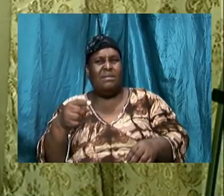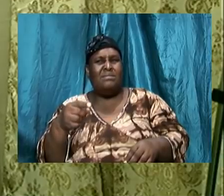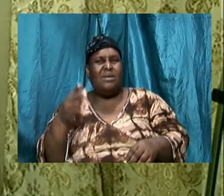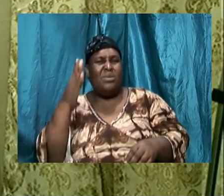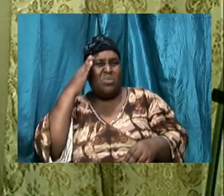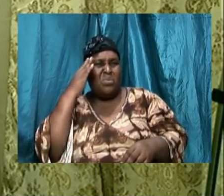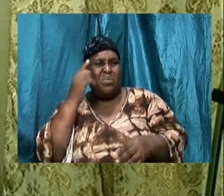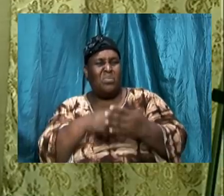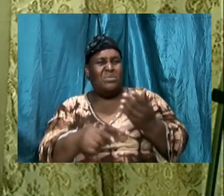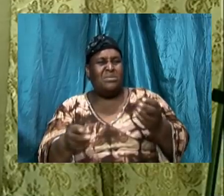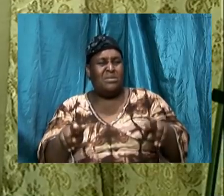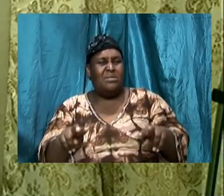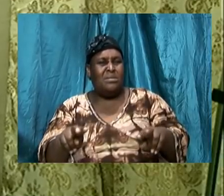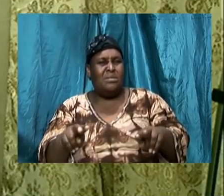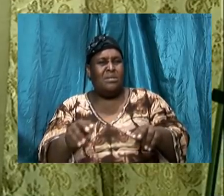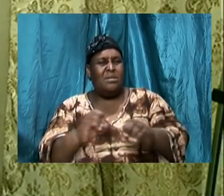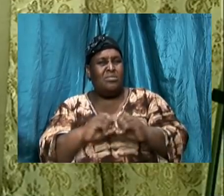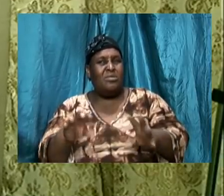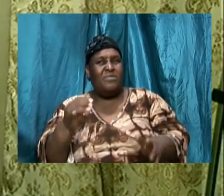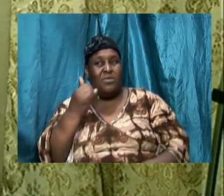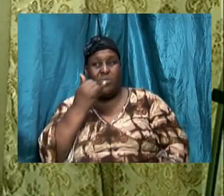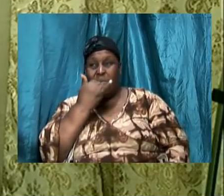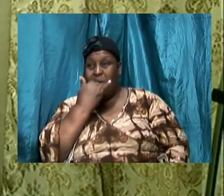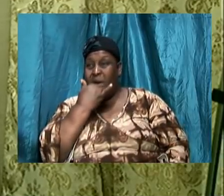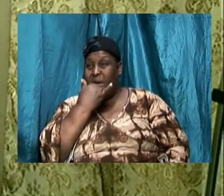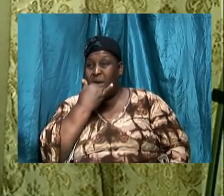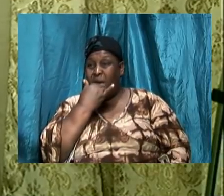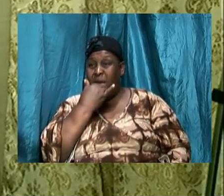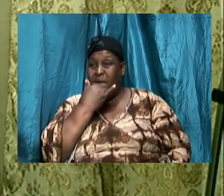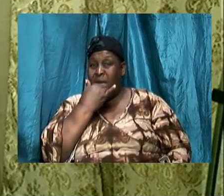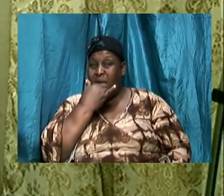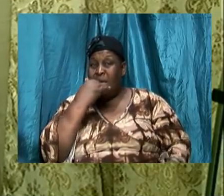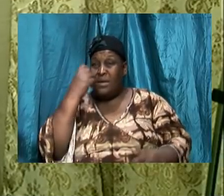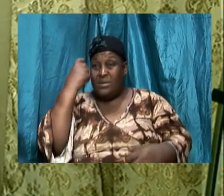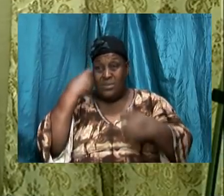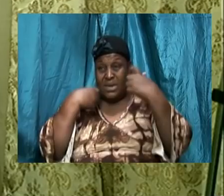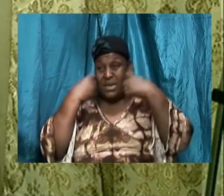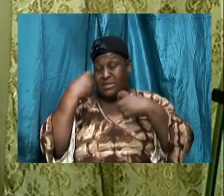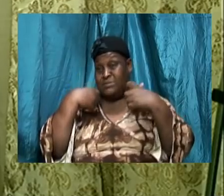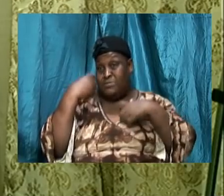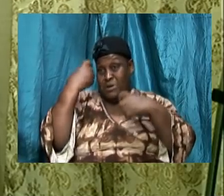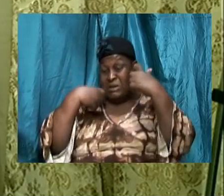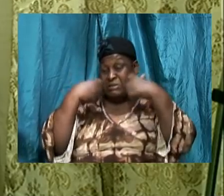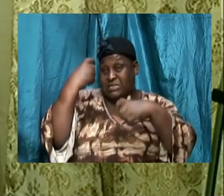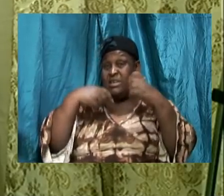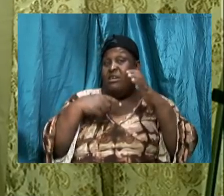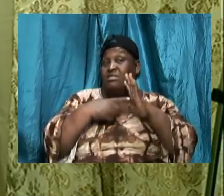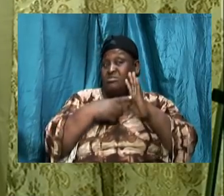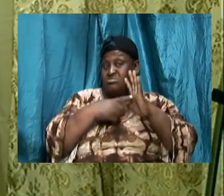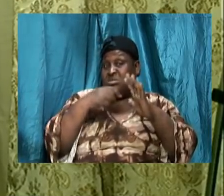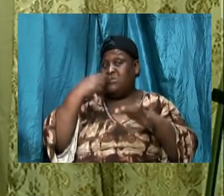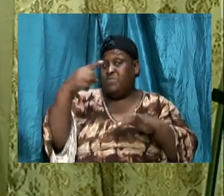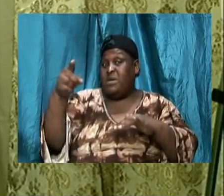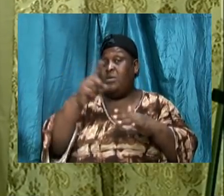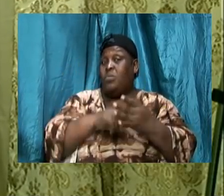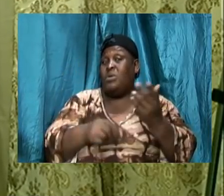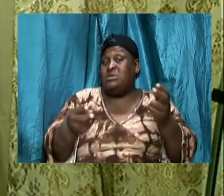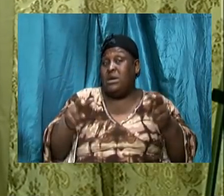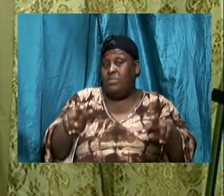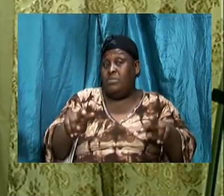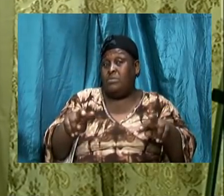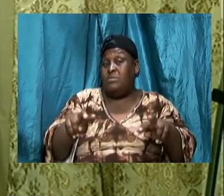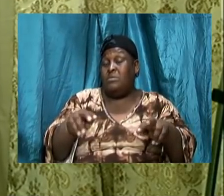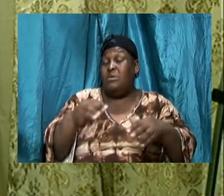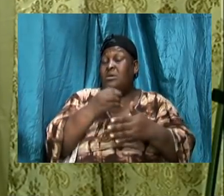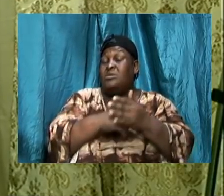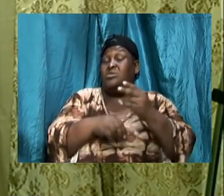and nothing is wrong for a person to express that that is happening to them and that is where it all starts because some folks know